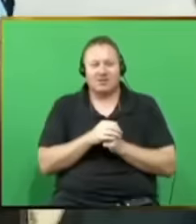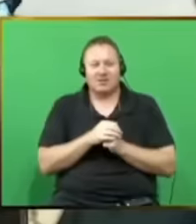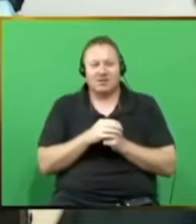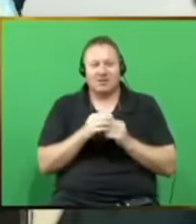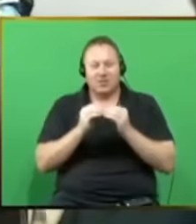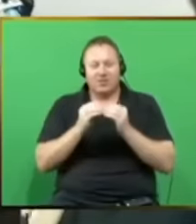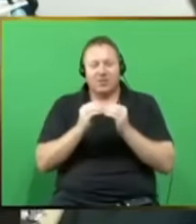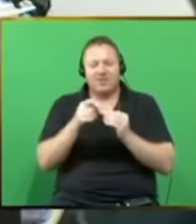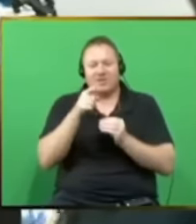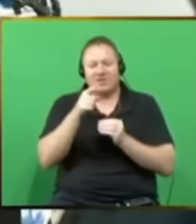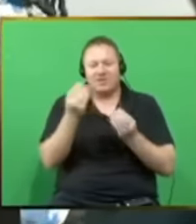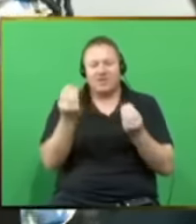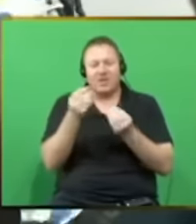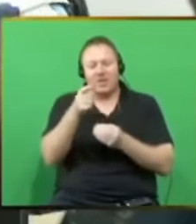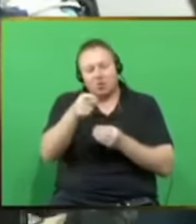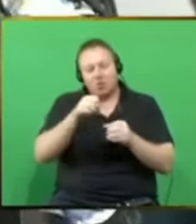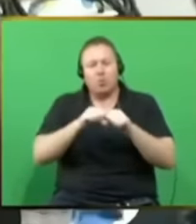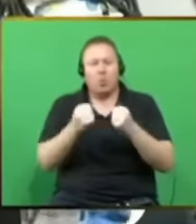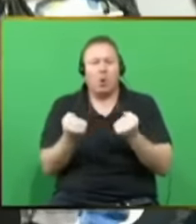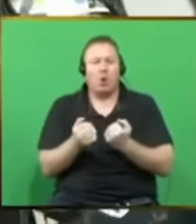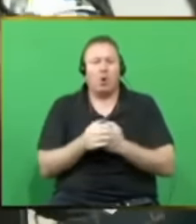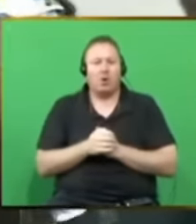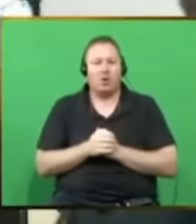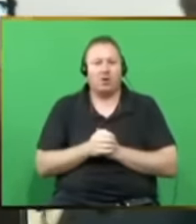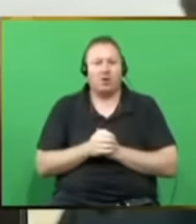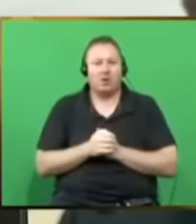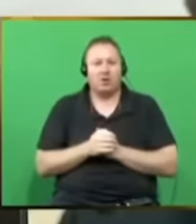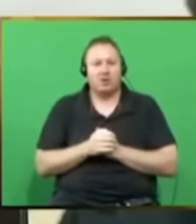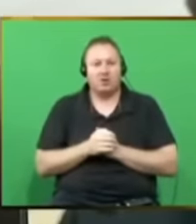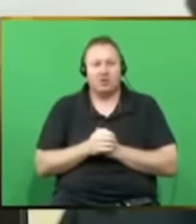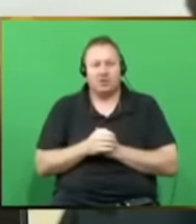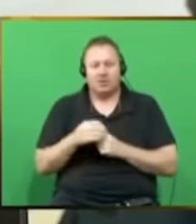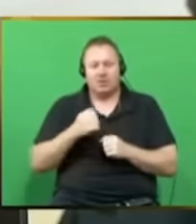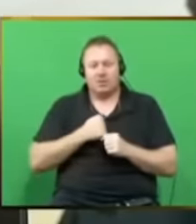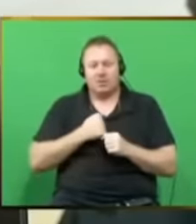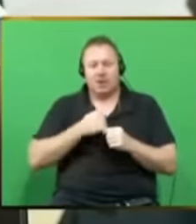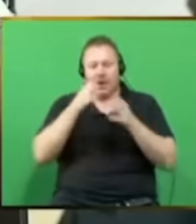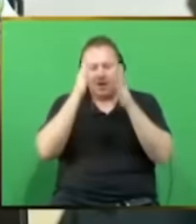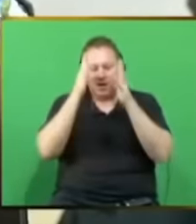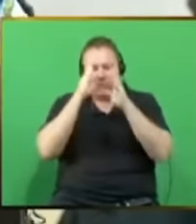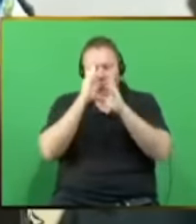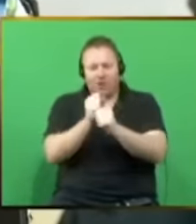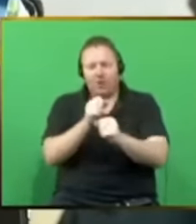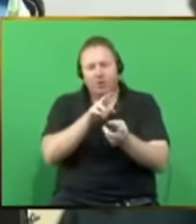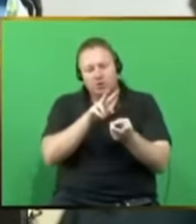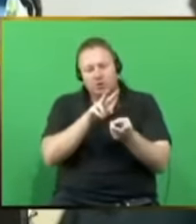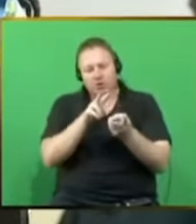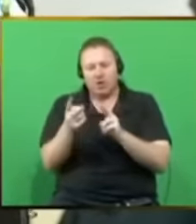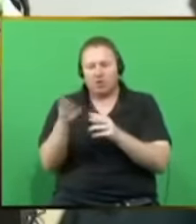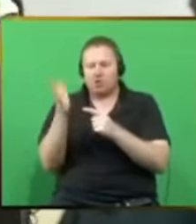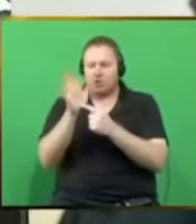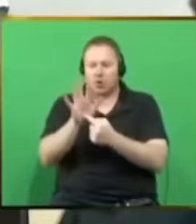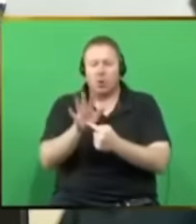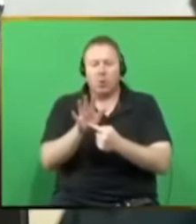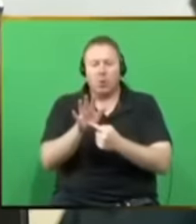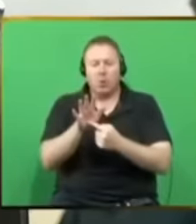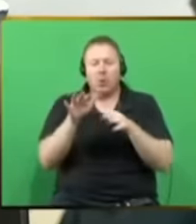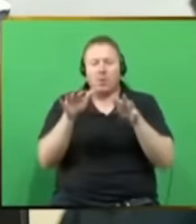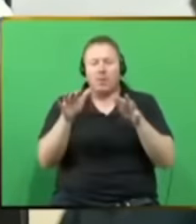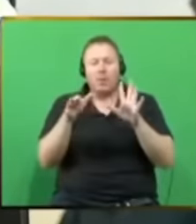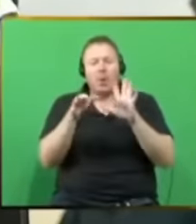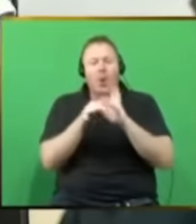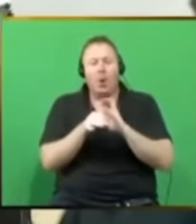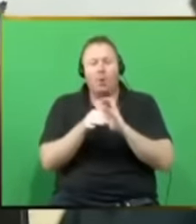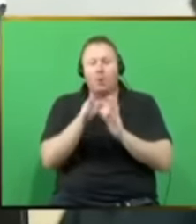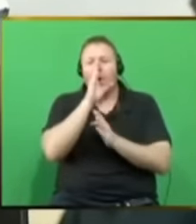thing that you once broke. And so I would like to turn my attention in particular to the people at home to